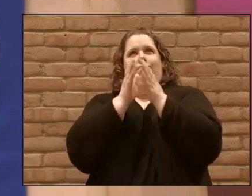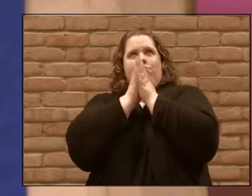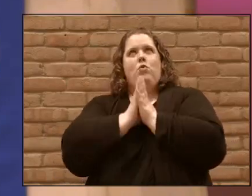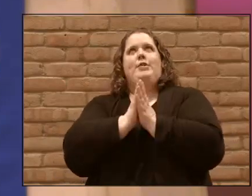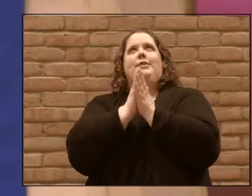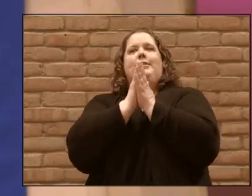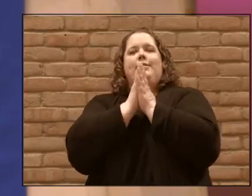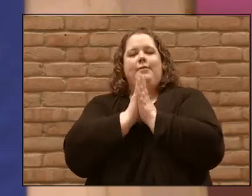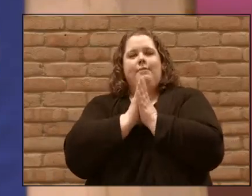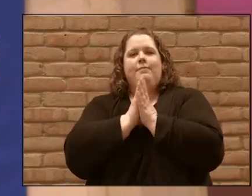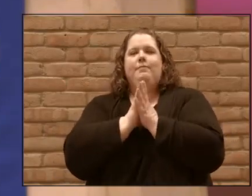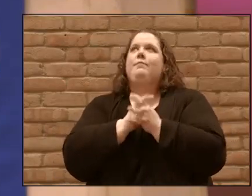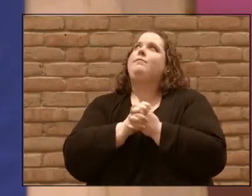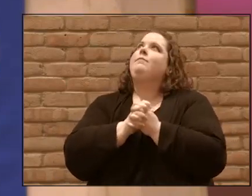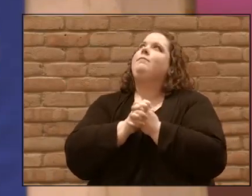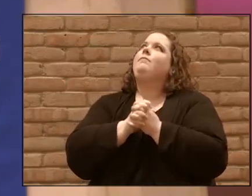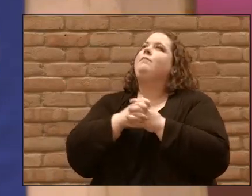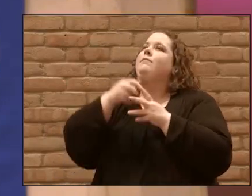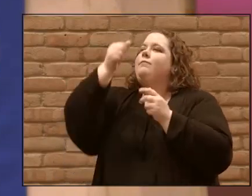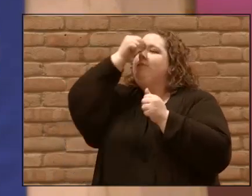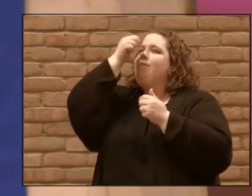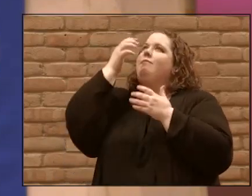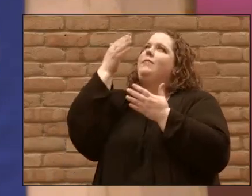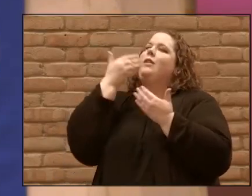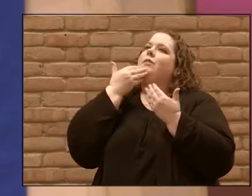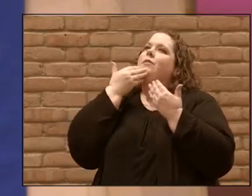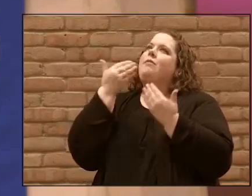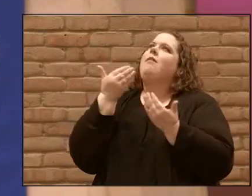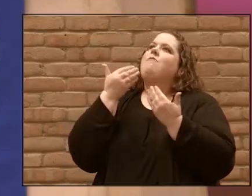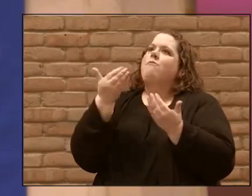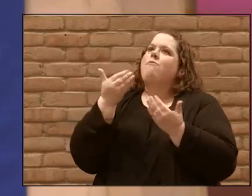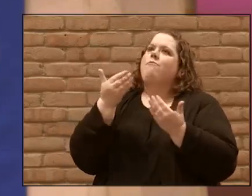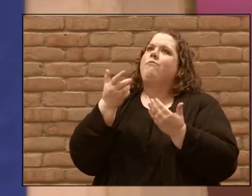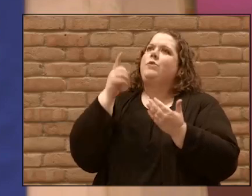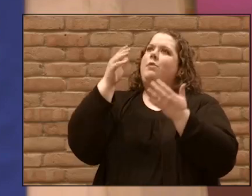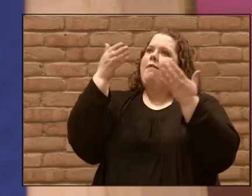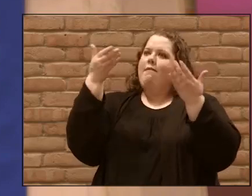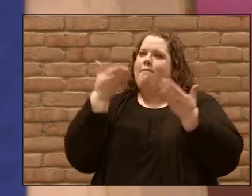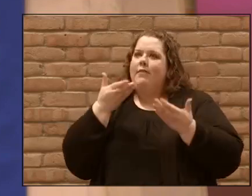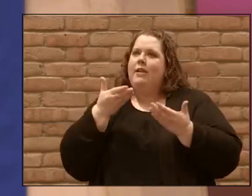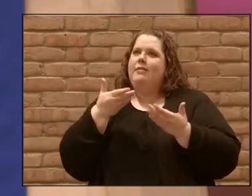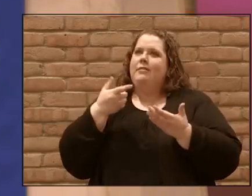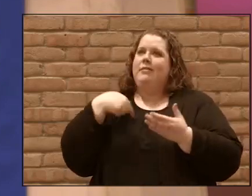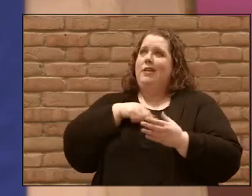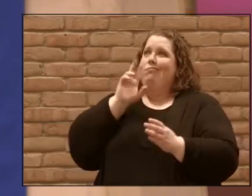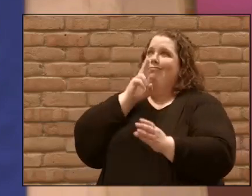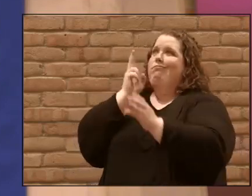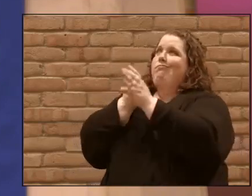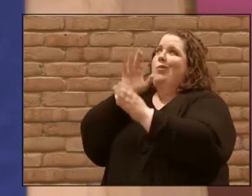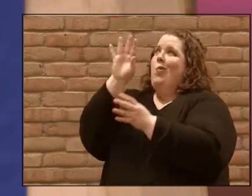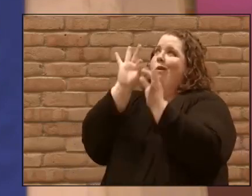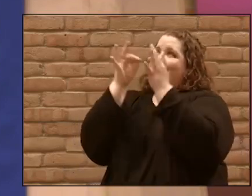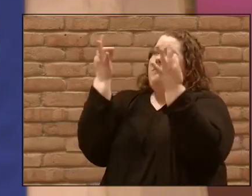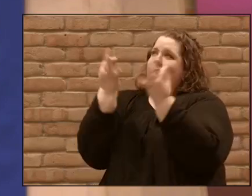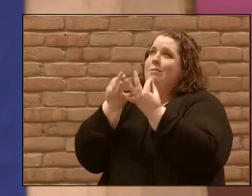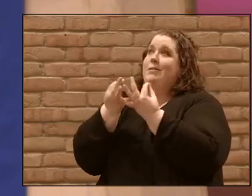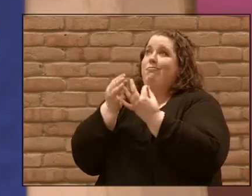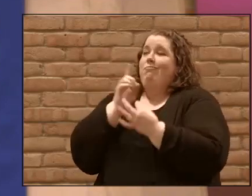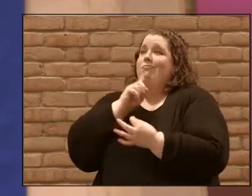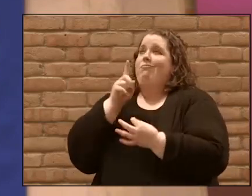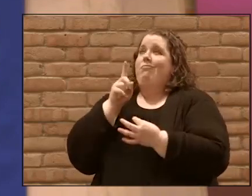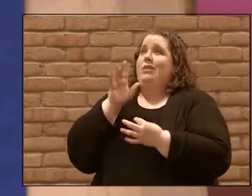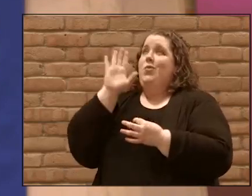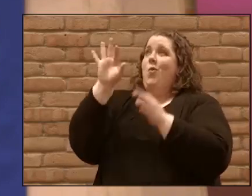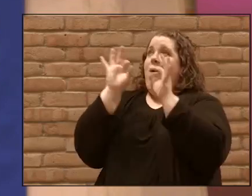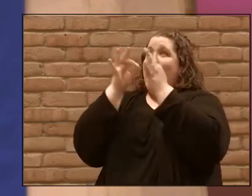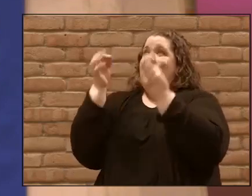Lord Father we thank you that you have invited us to be in your family that you have adopted us into